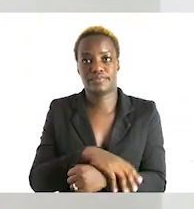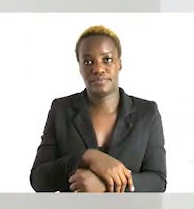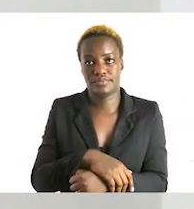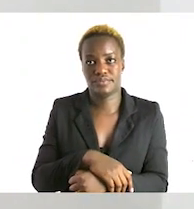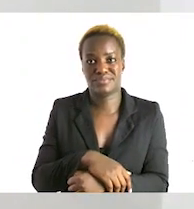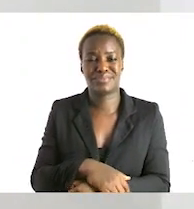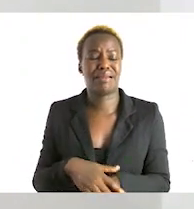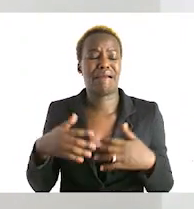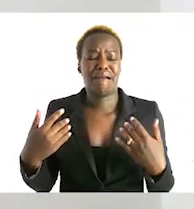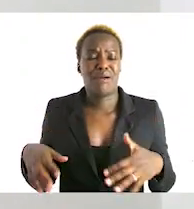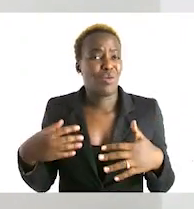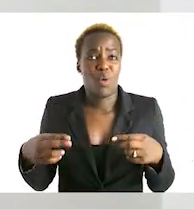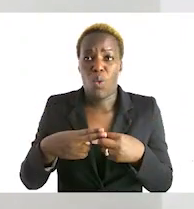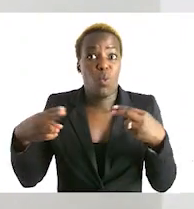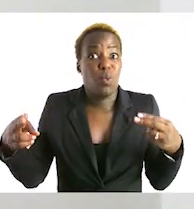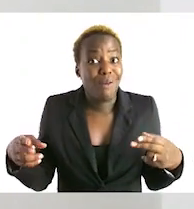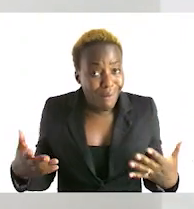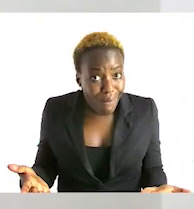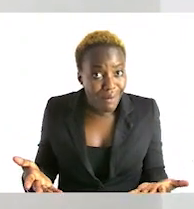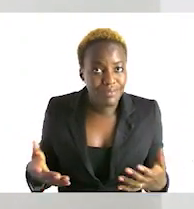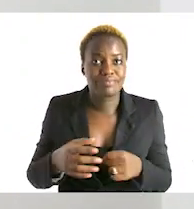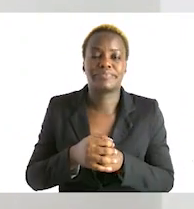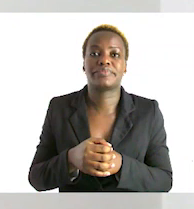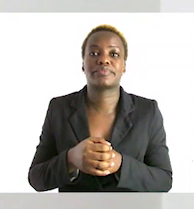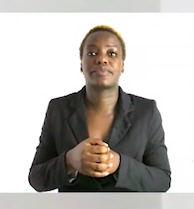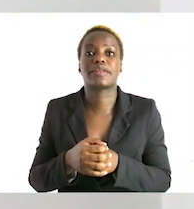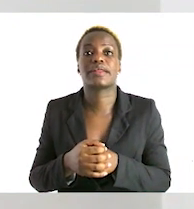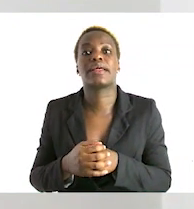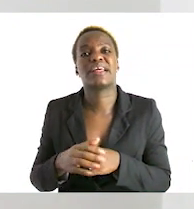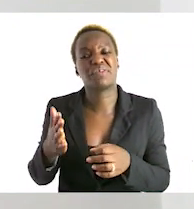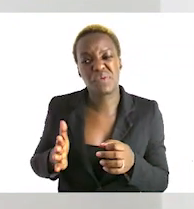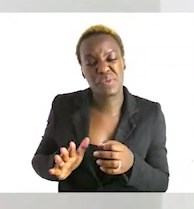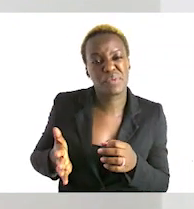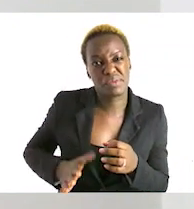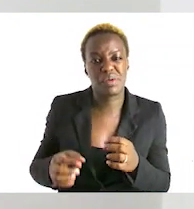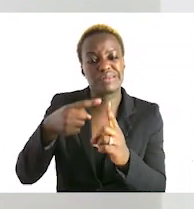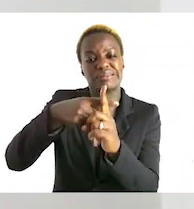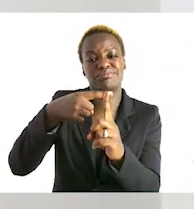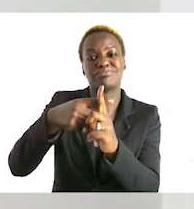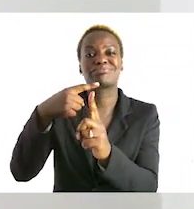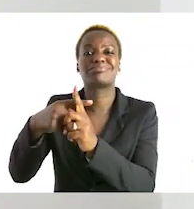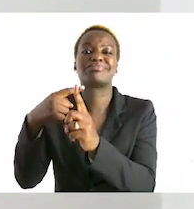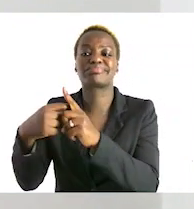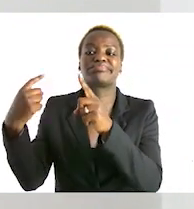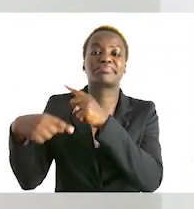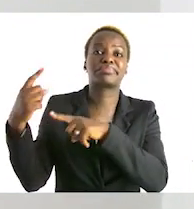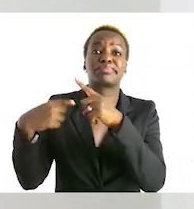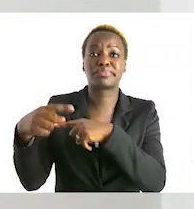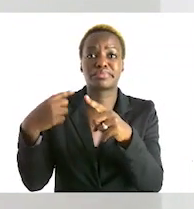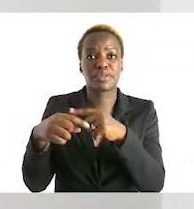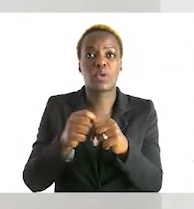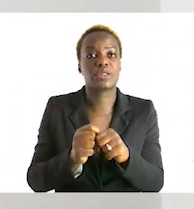that's a long way of doing it don't you think so yes instead of having the repeated addition we can just write five